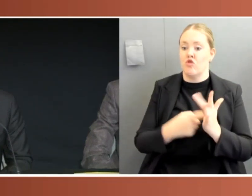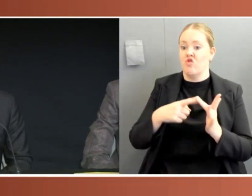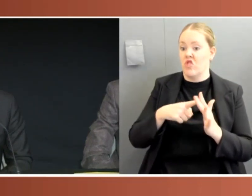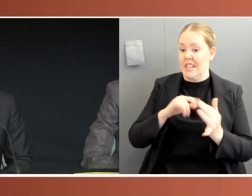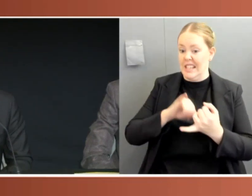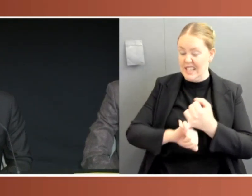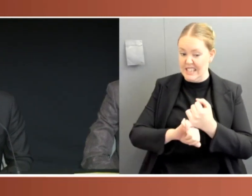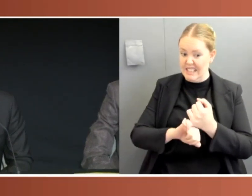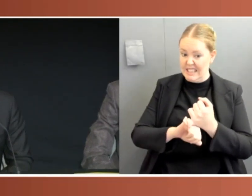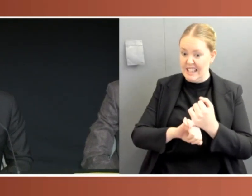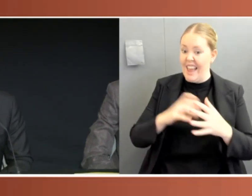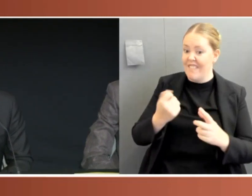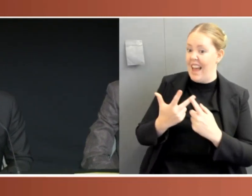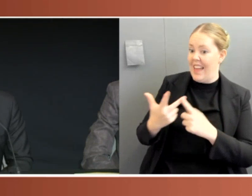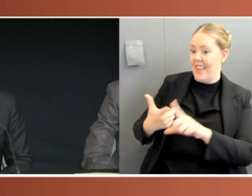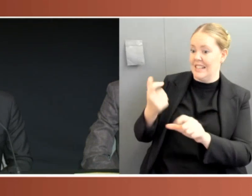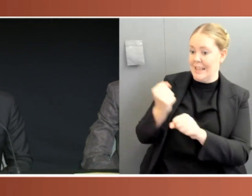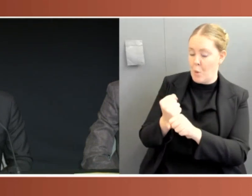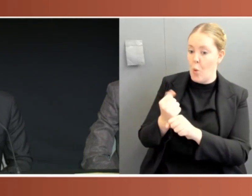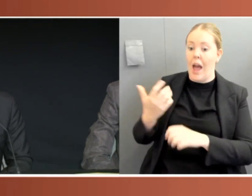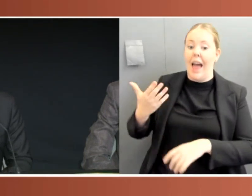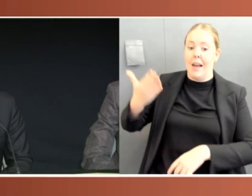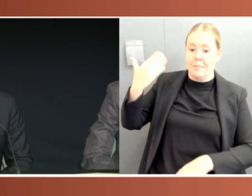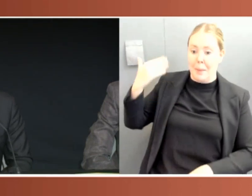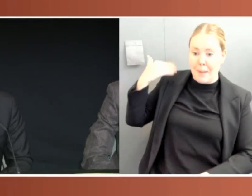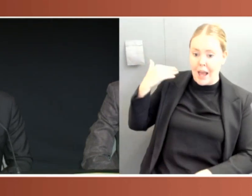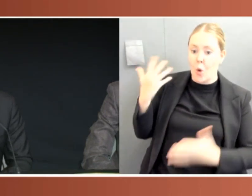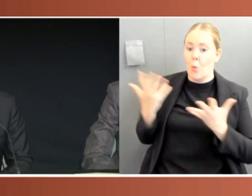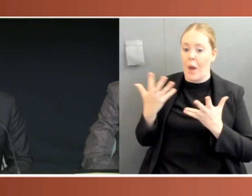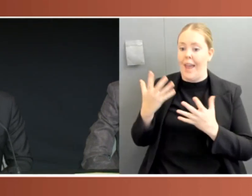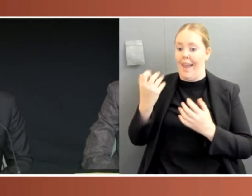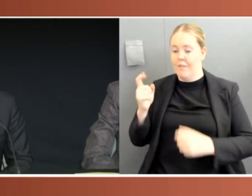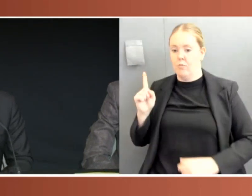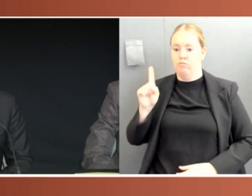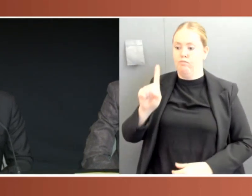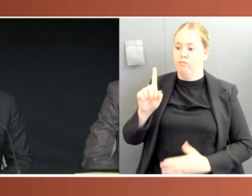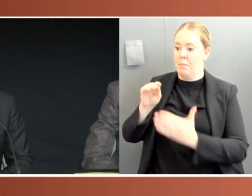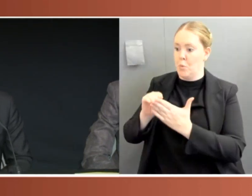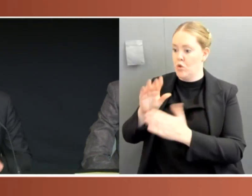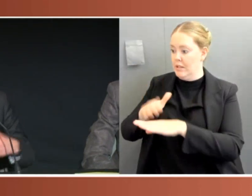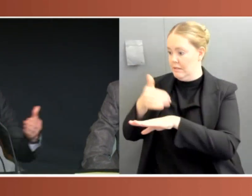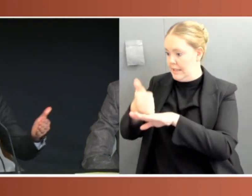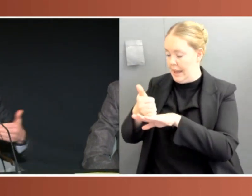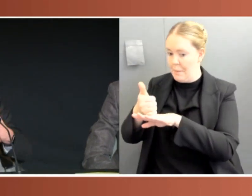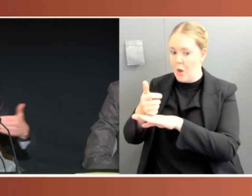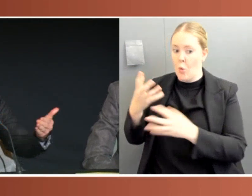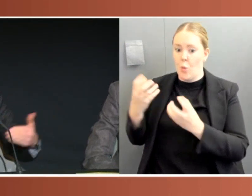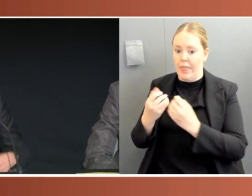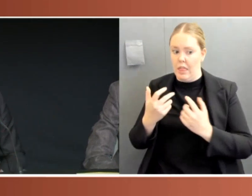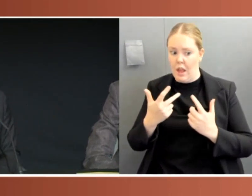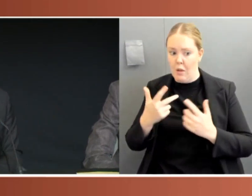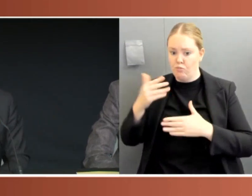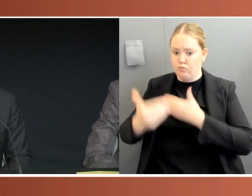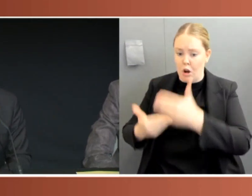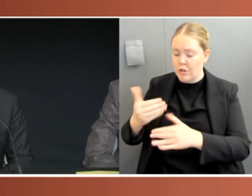ministerial appointments have been made, not properly notified. It's been difficult to work out at any one time who can exercise powers, particularly where they extend across